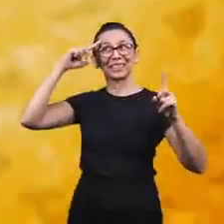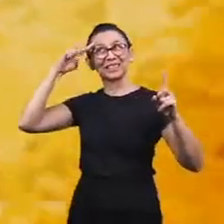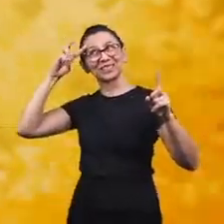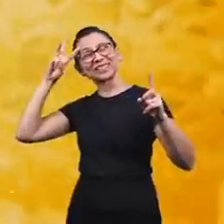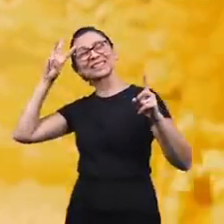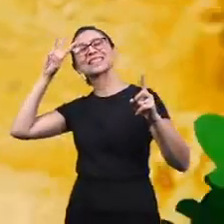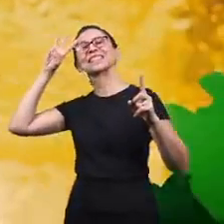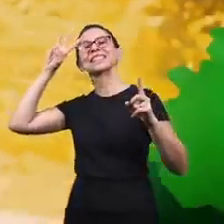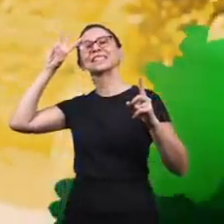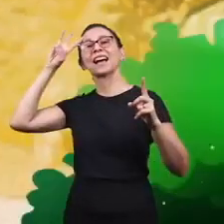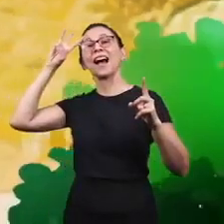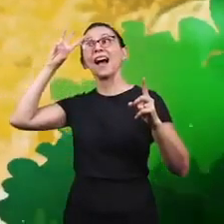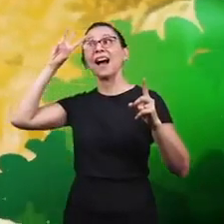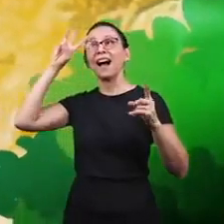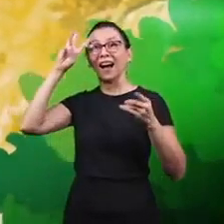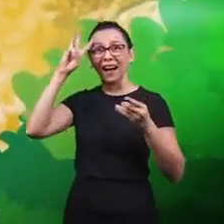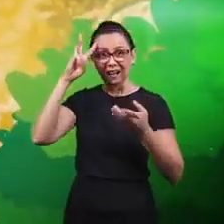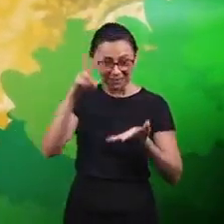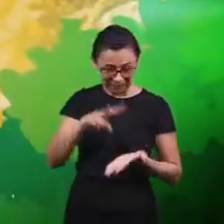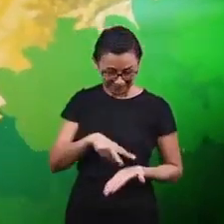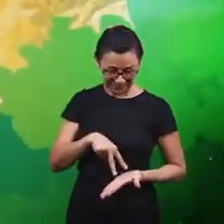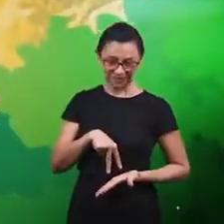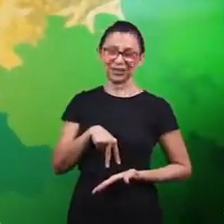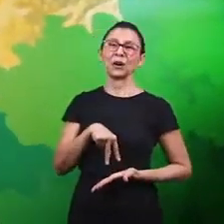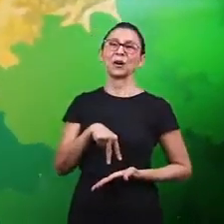But on the third day, he resurrected